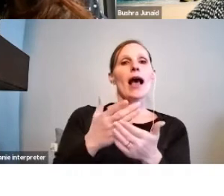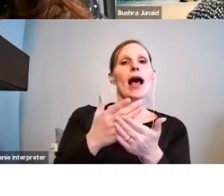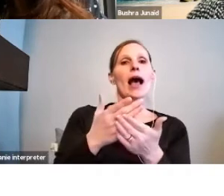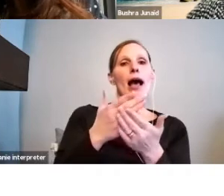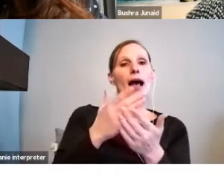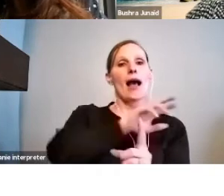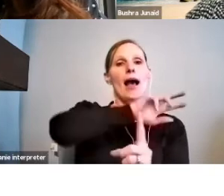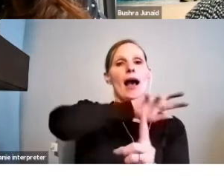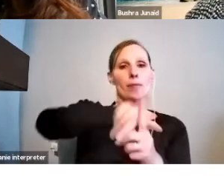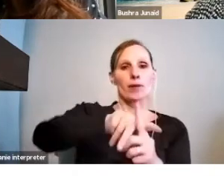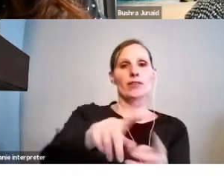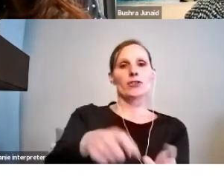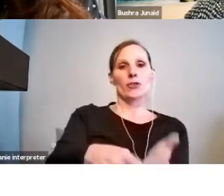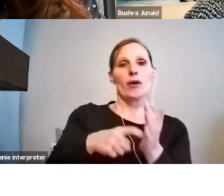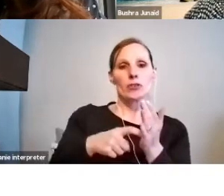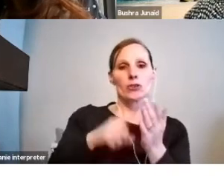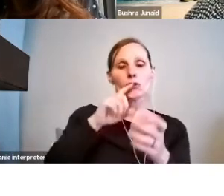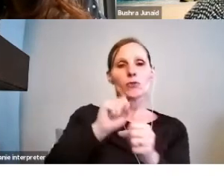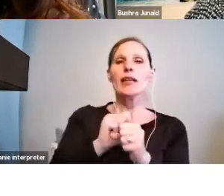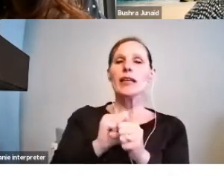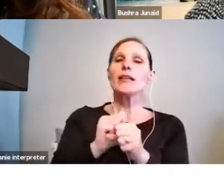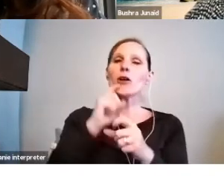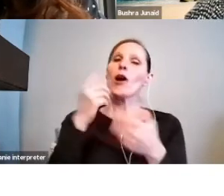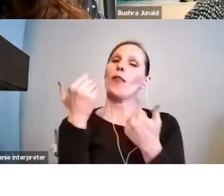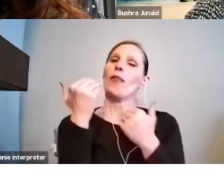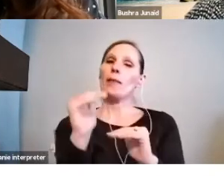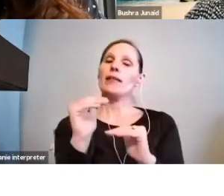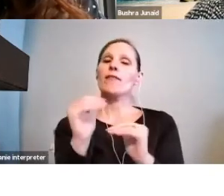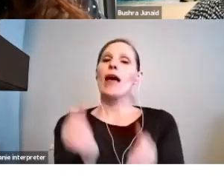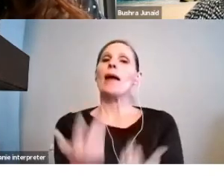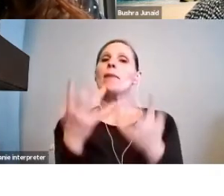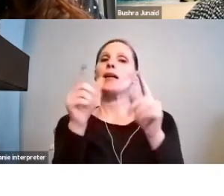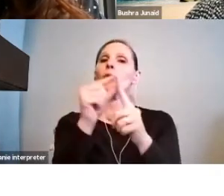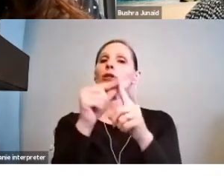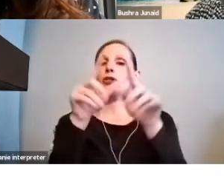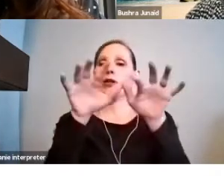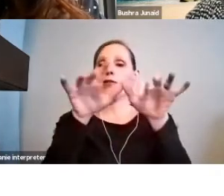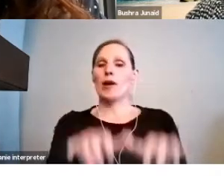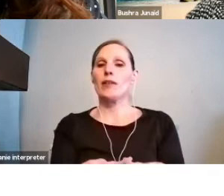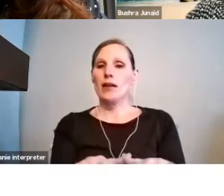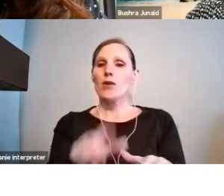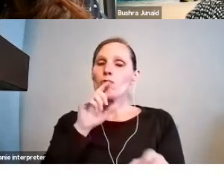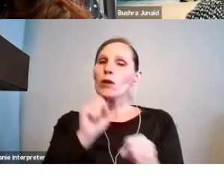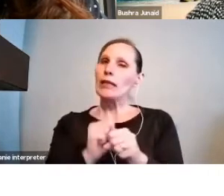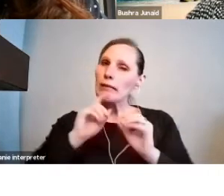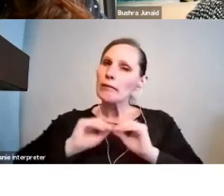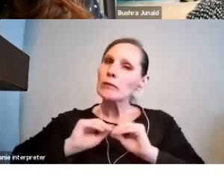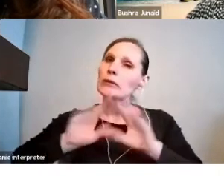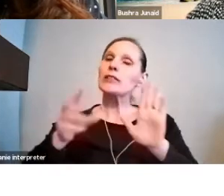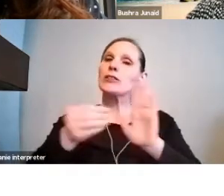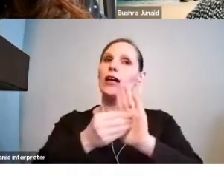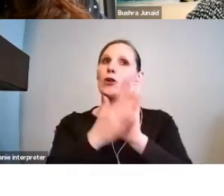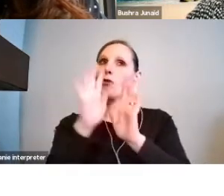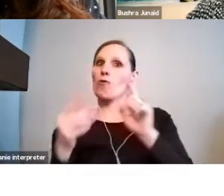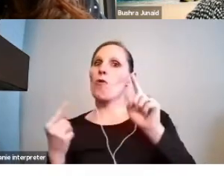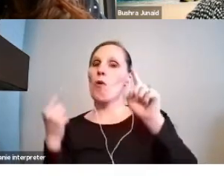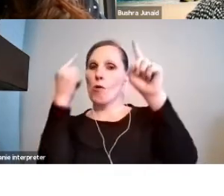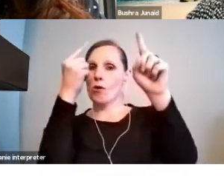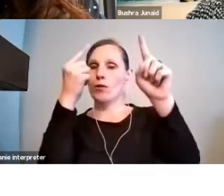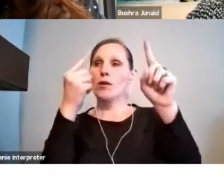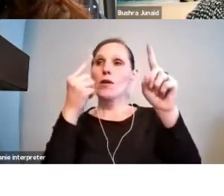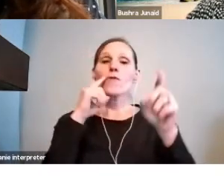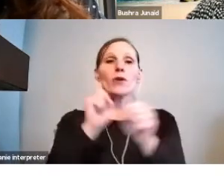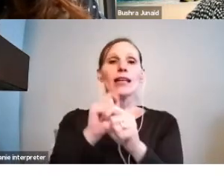Their word limits always suggest that you write clearly and concisely about what you want to do. It's always best to assume that